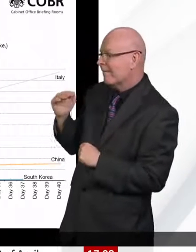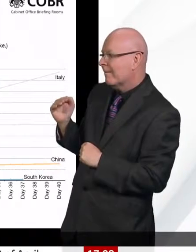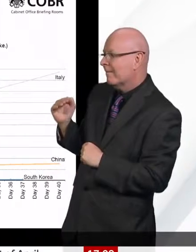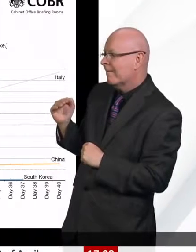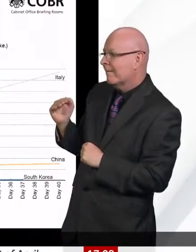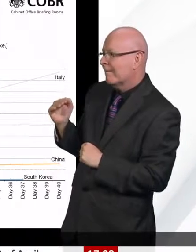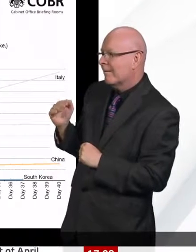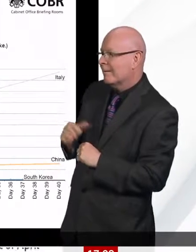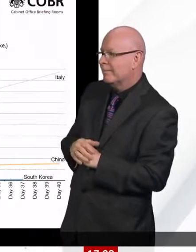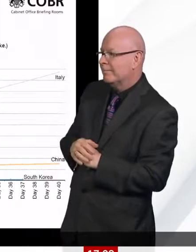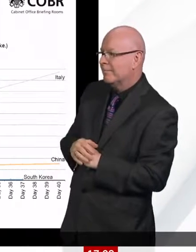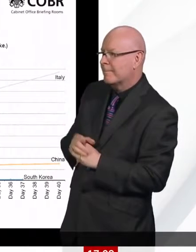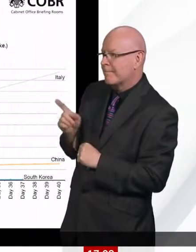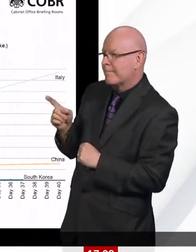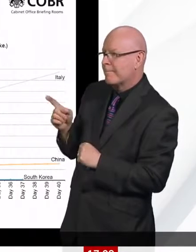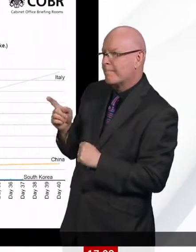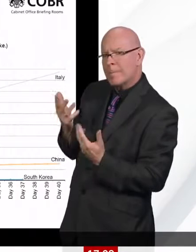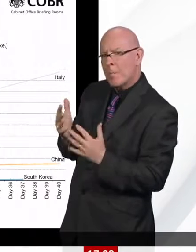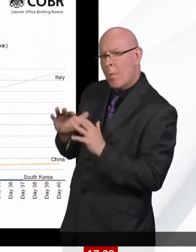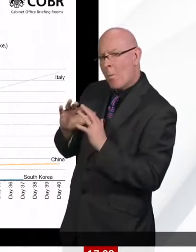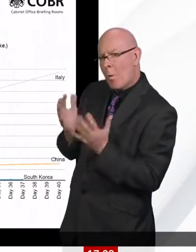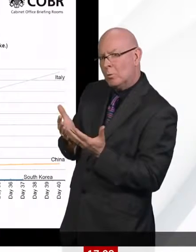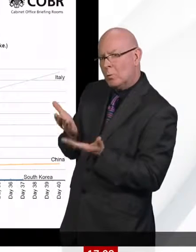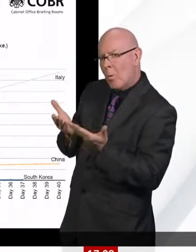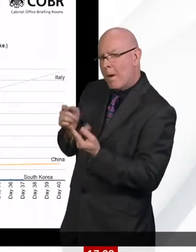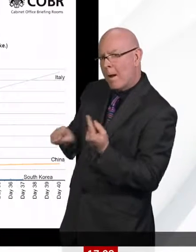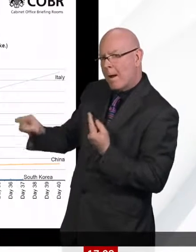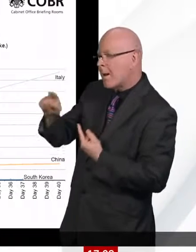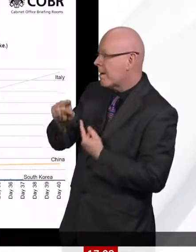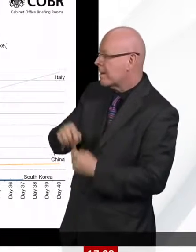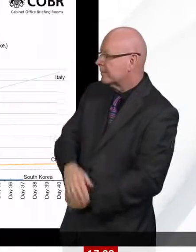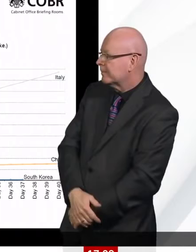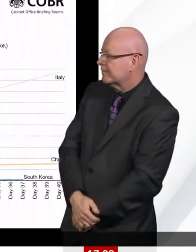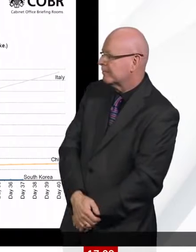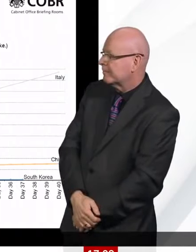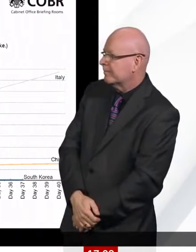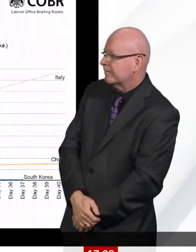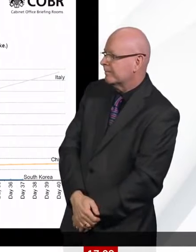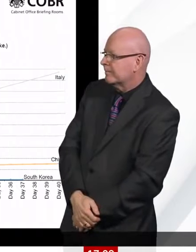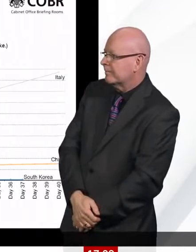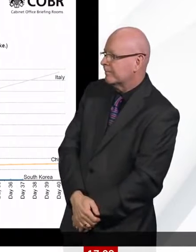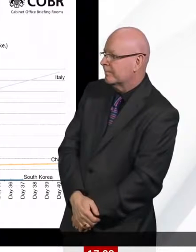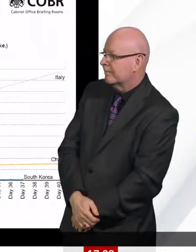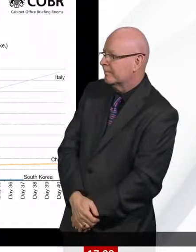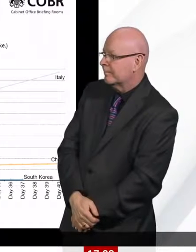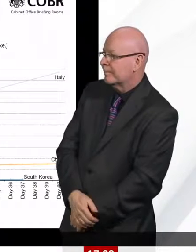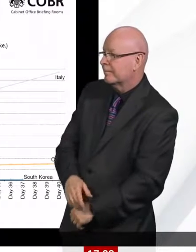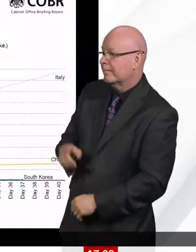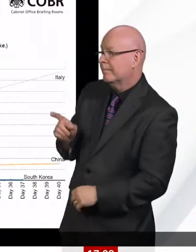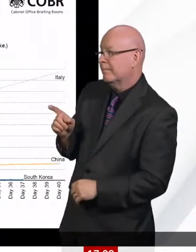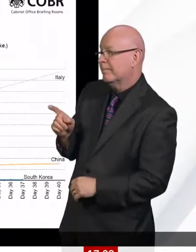And as you've heard, that is continuing to rise. This is the number that will reduce last, unfortunately. With